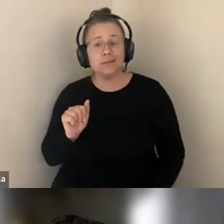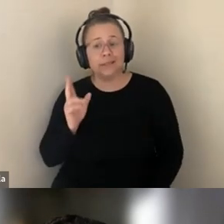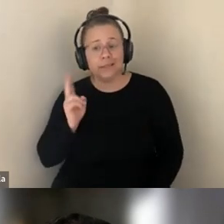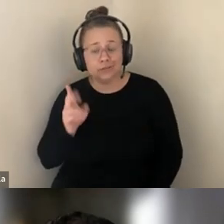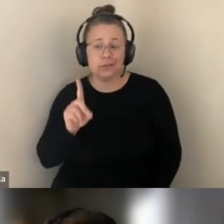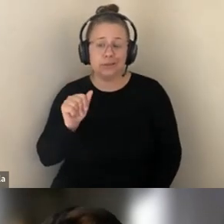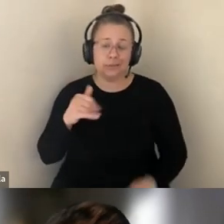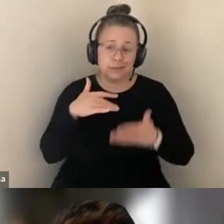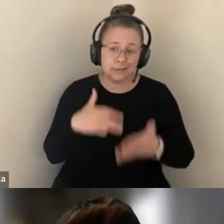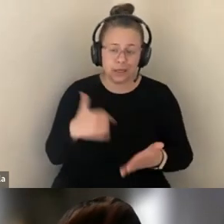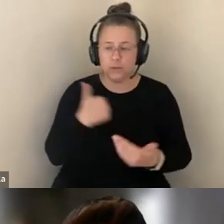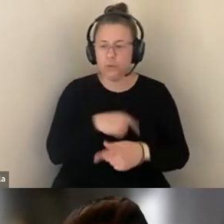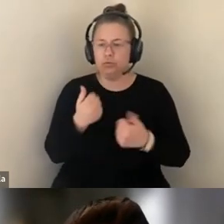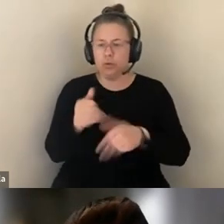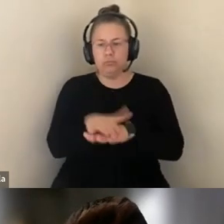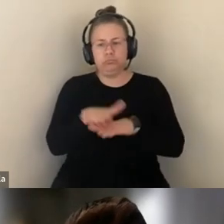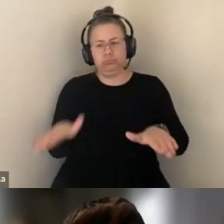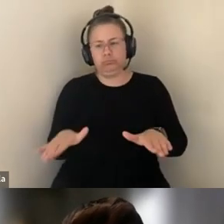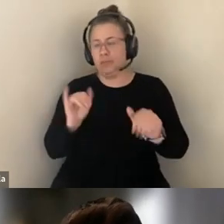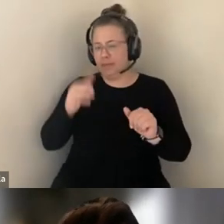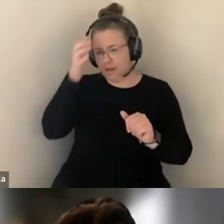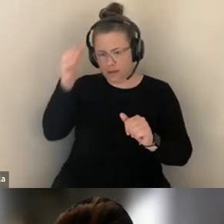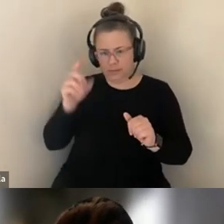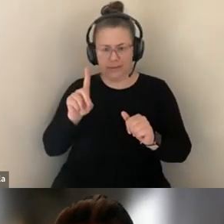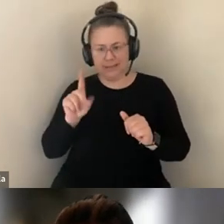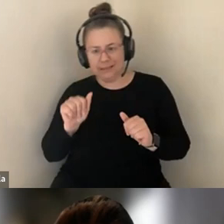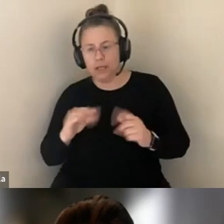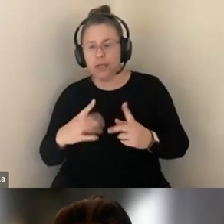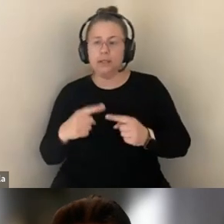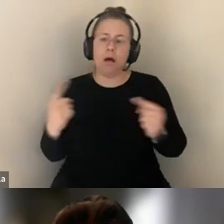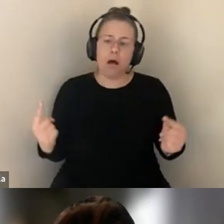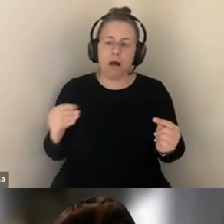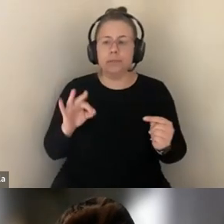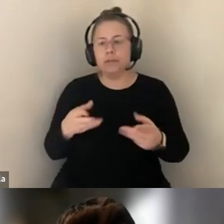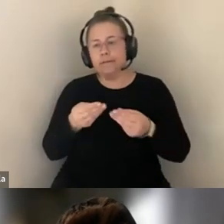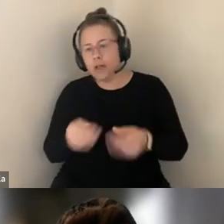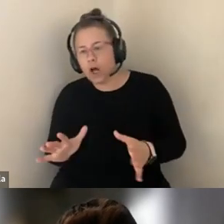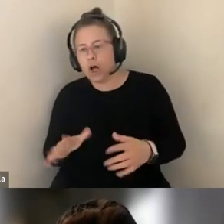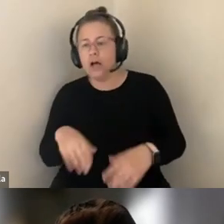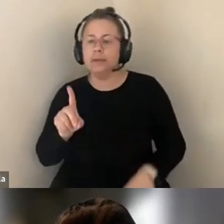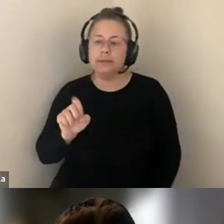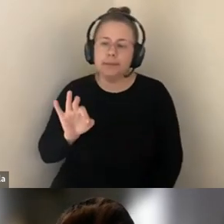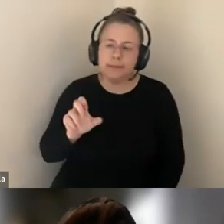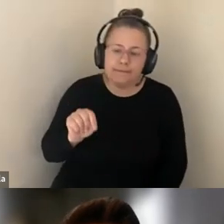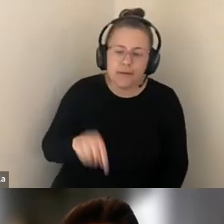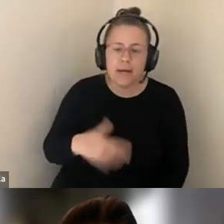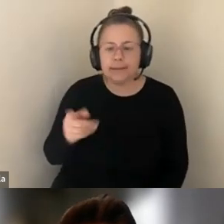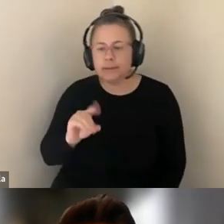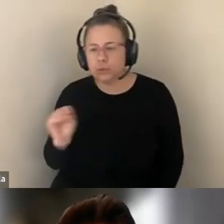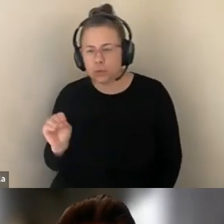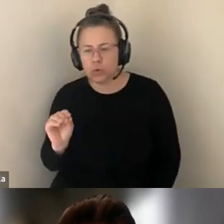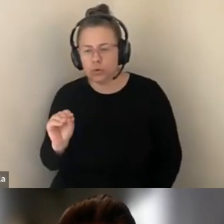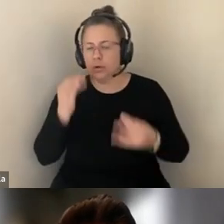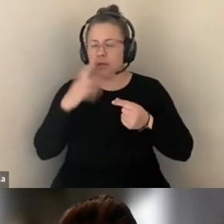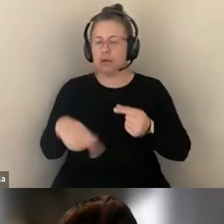OF DISABILITY ALWAYS BEING PERTRAID AS DEPOSIT OR LOSS OR DEFECT OR DISORDER, SO TRYING TO THINK ABOUT LANGUAGE TO